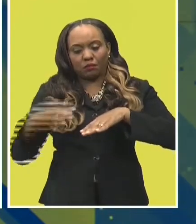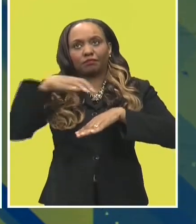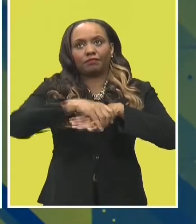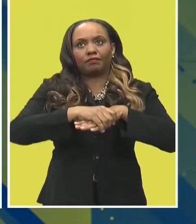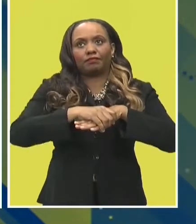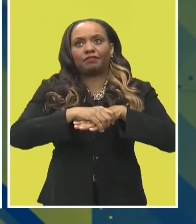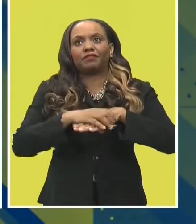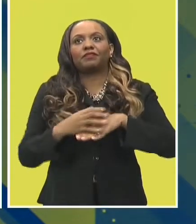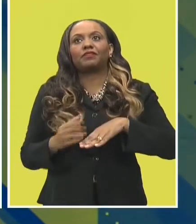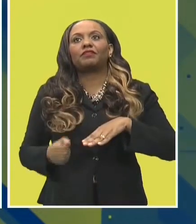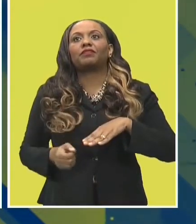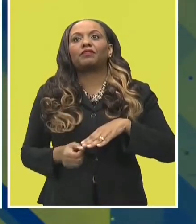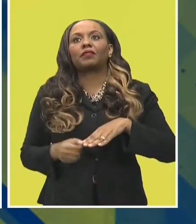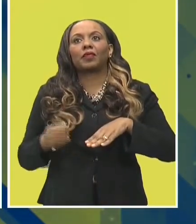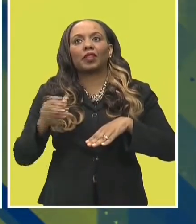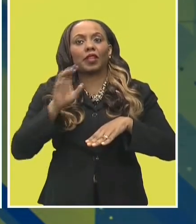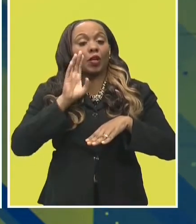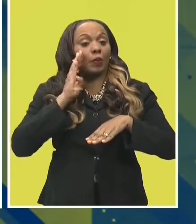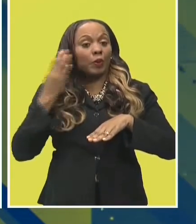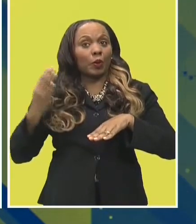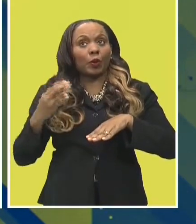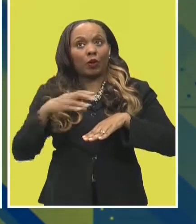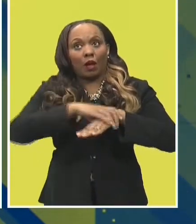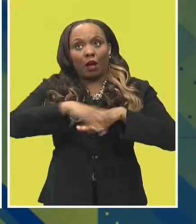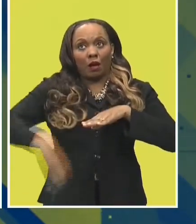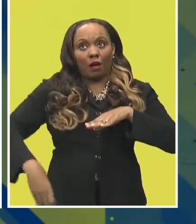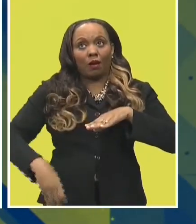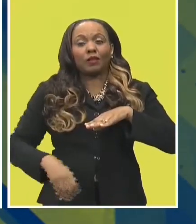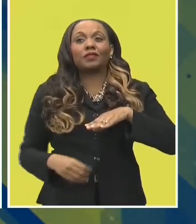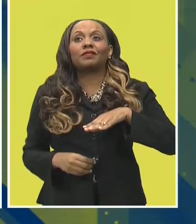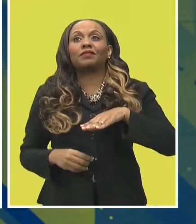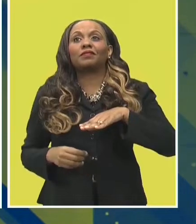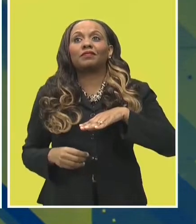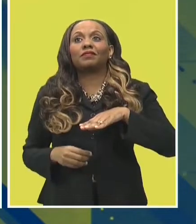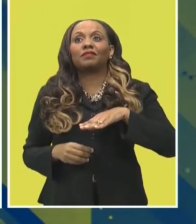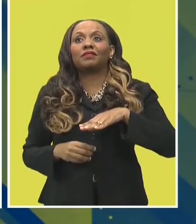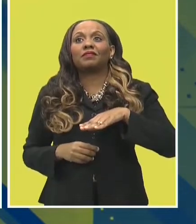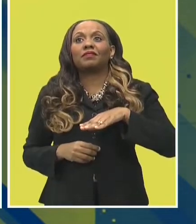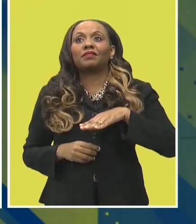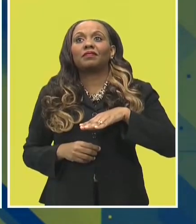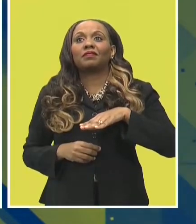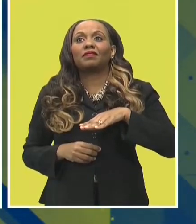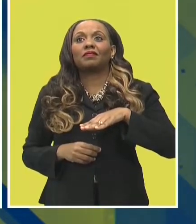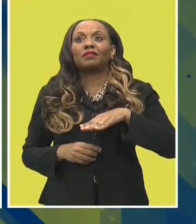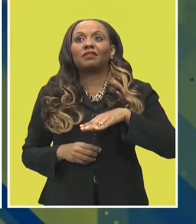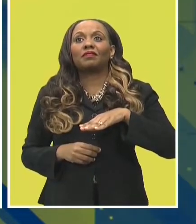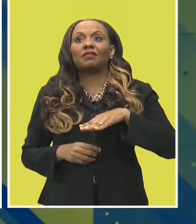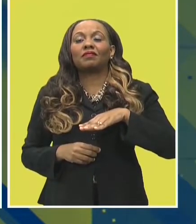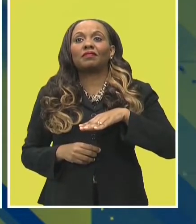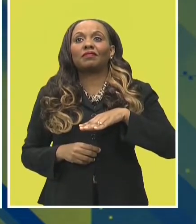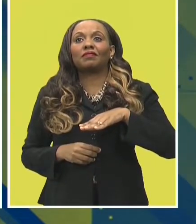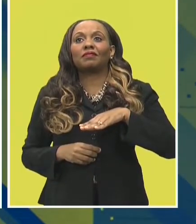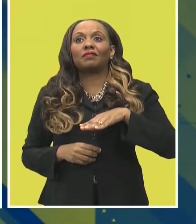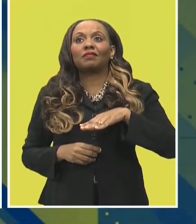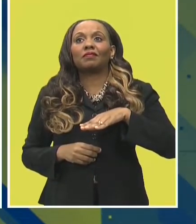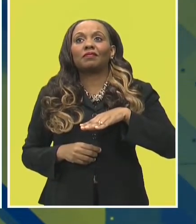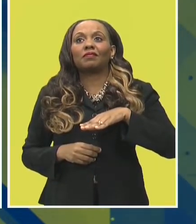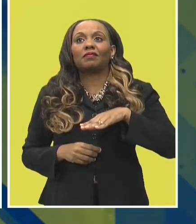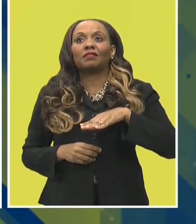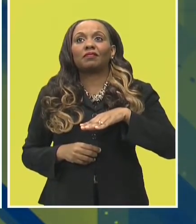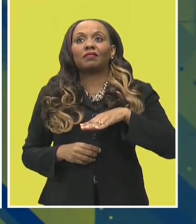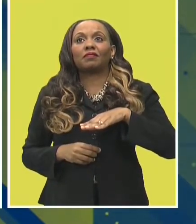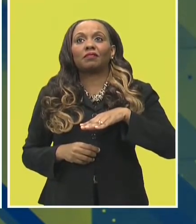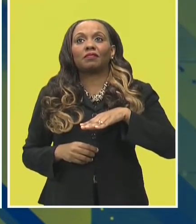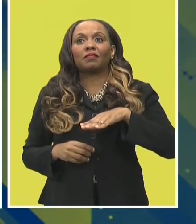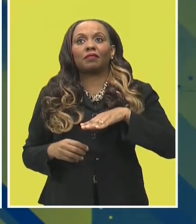for you now. So you have the blue, you can just take it off, a little snug, so that when you're walking, it doesn't